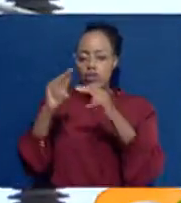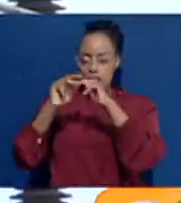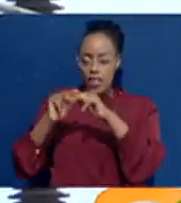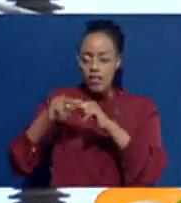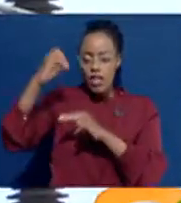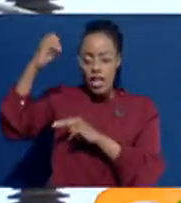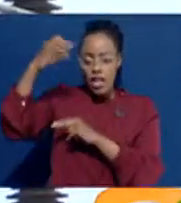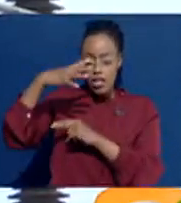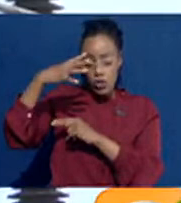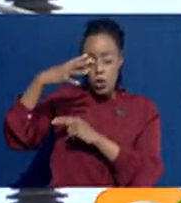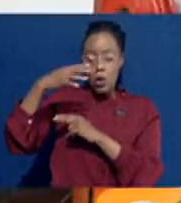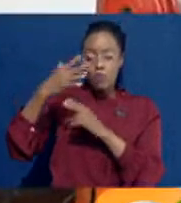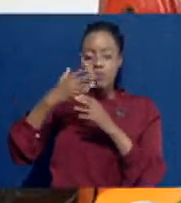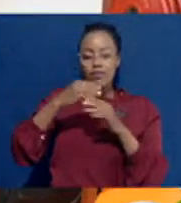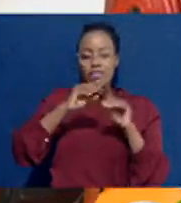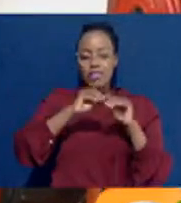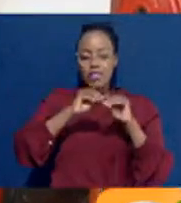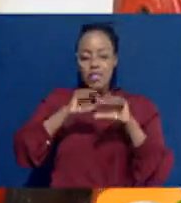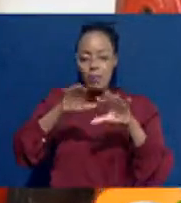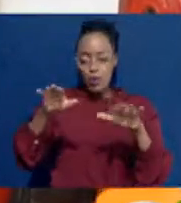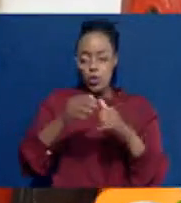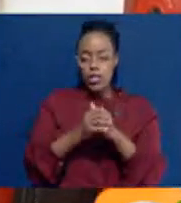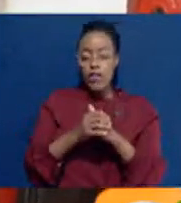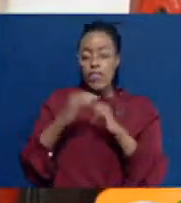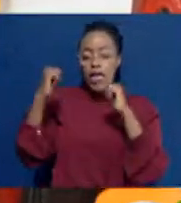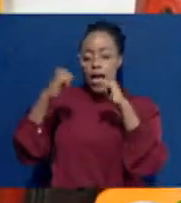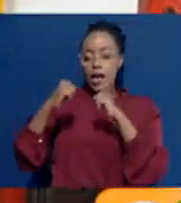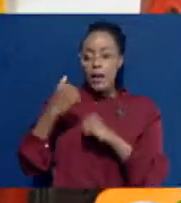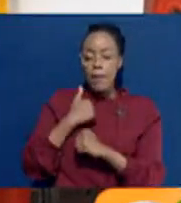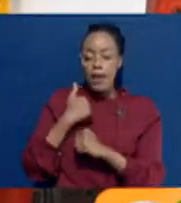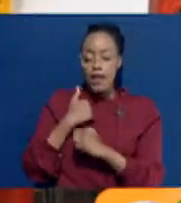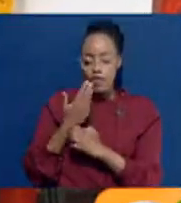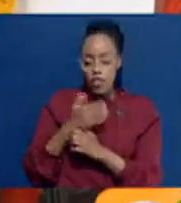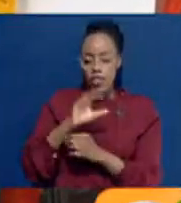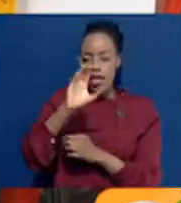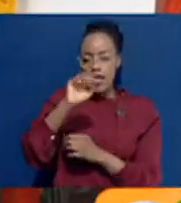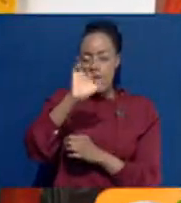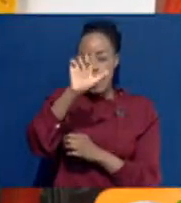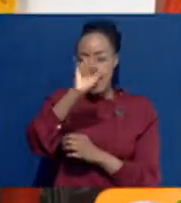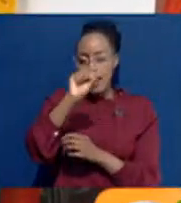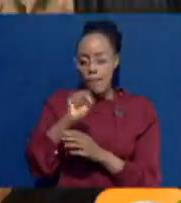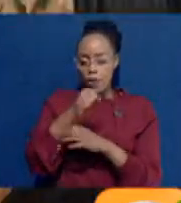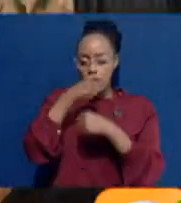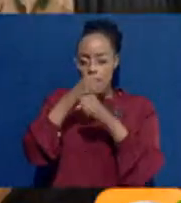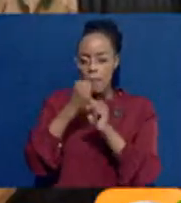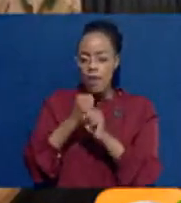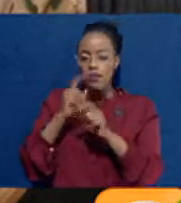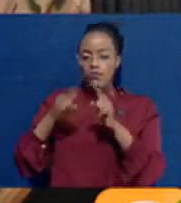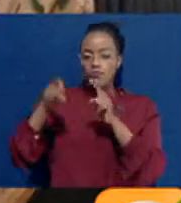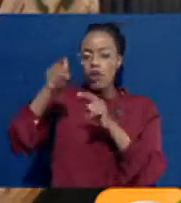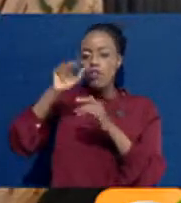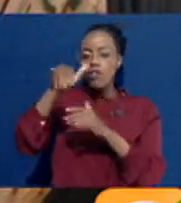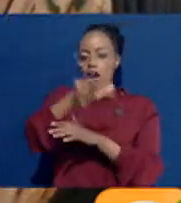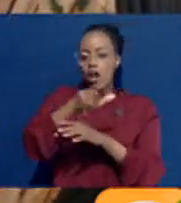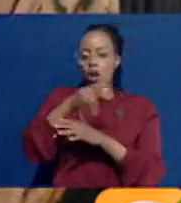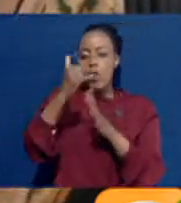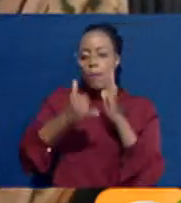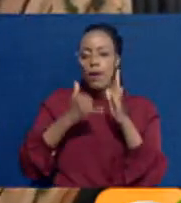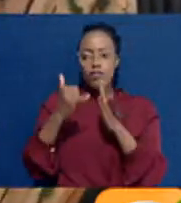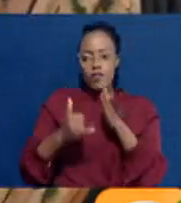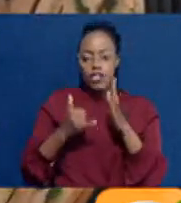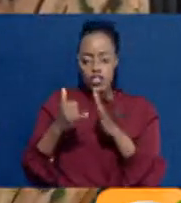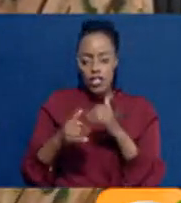electrical power distribution. The deal marks a boost for the cable maker in the quest to increase local manufacturing.